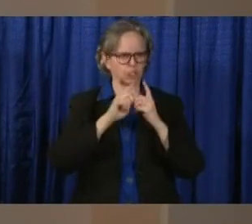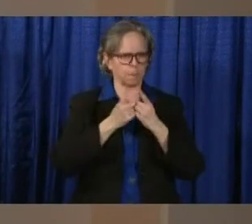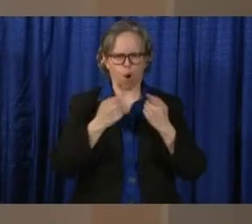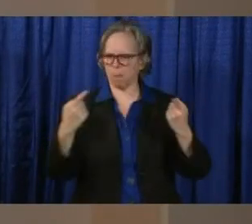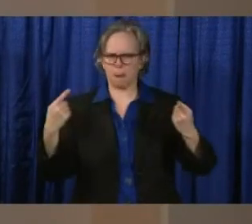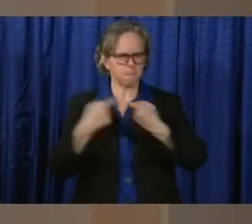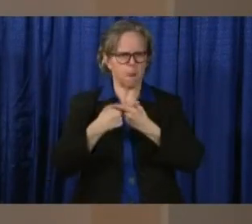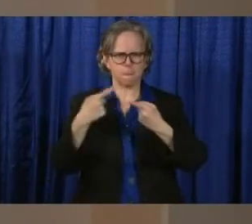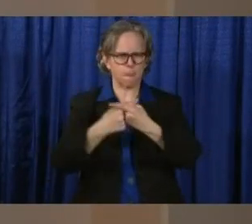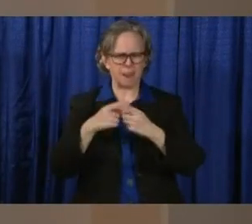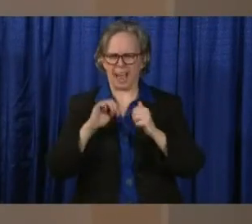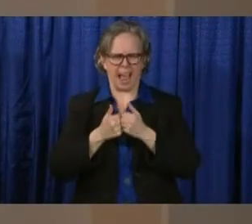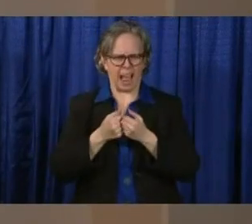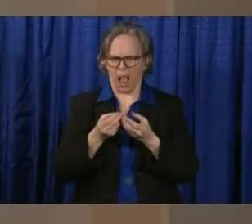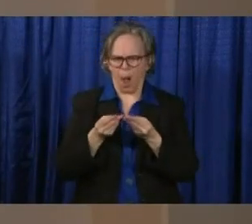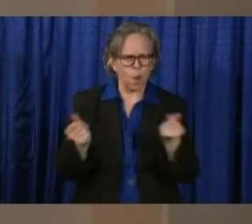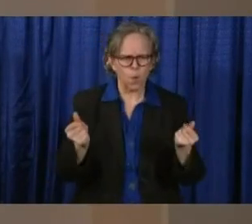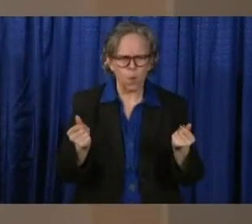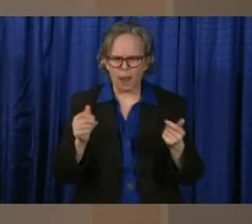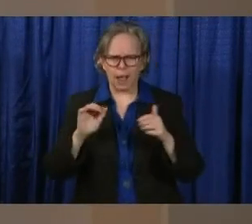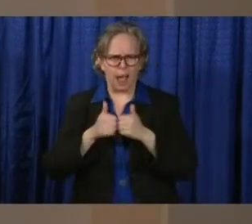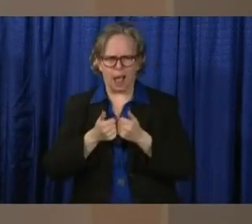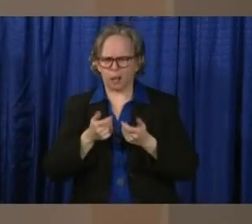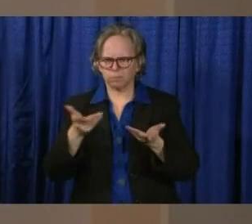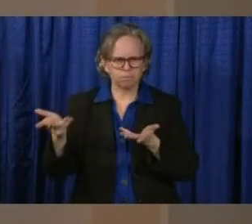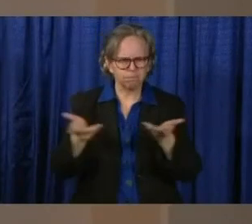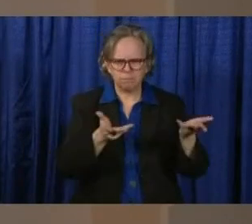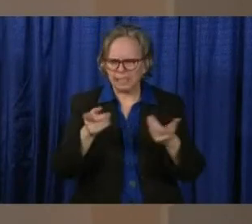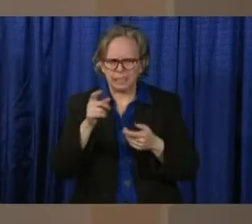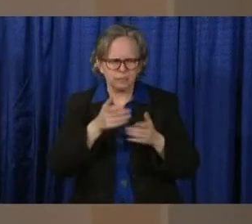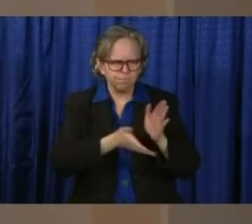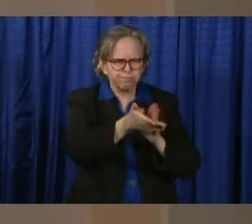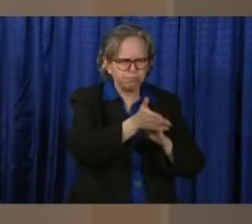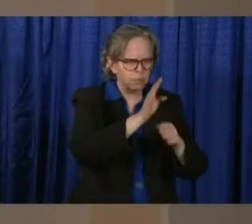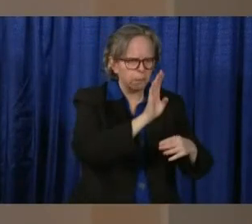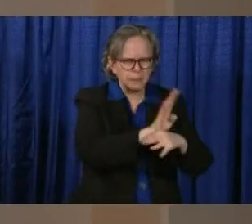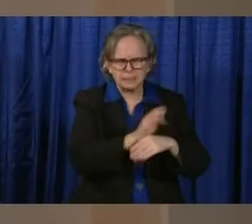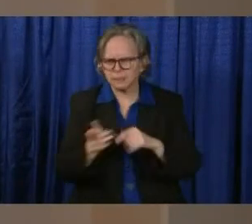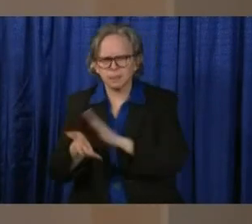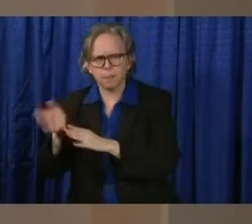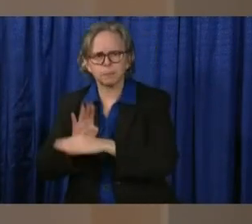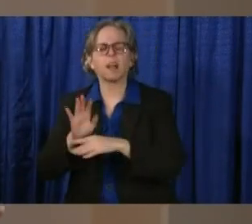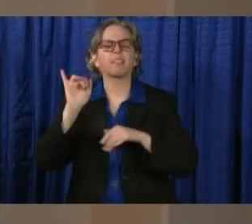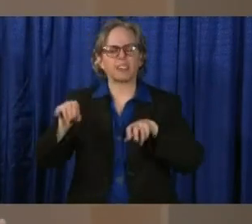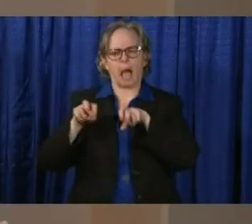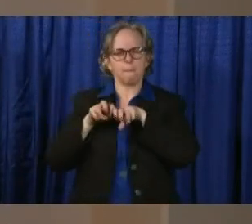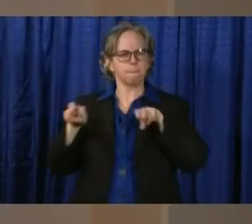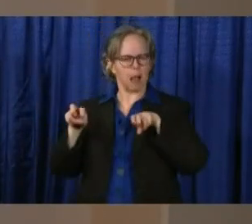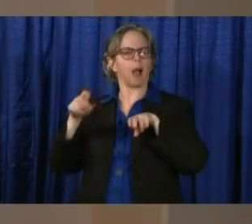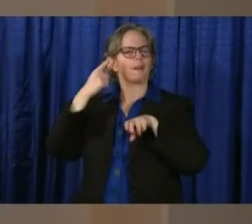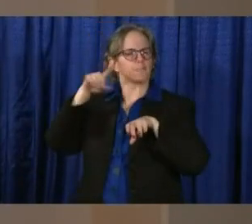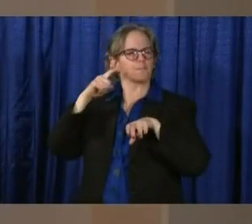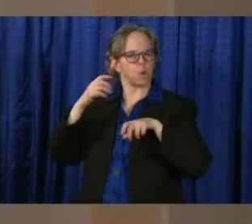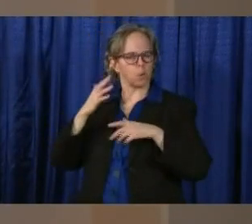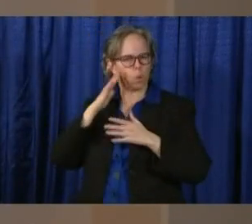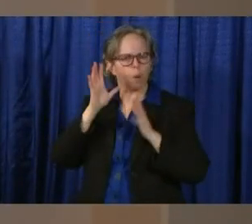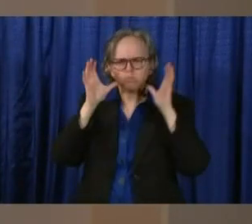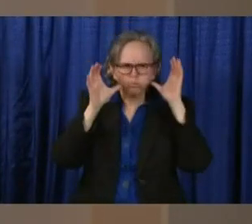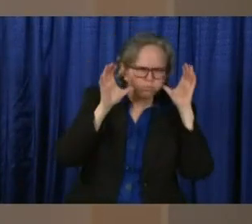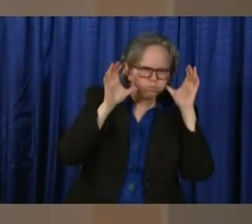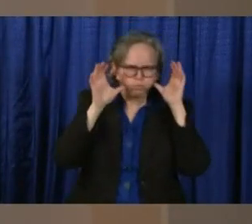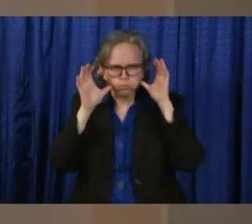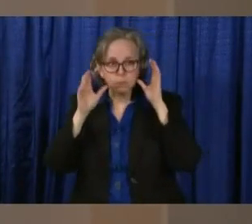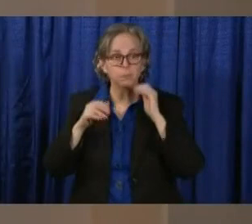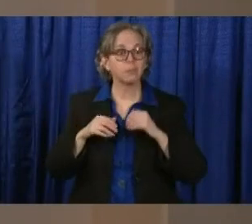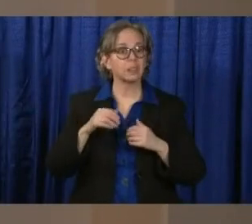an essential business. We do know that there are some businesses who operate statewide, that they may experience one set of regulations in